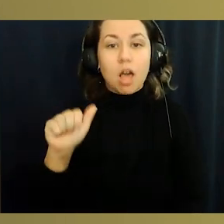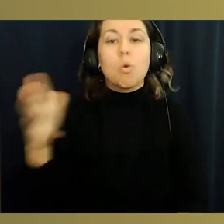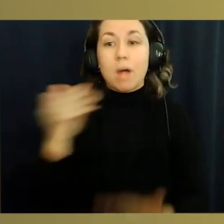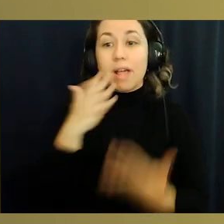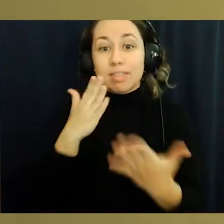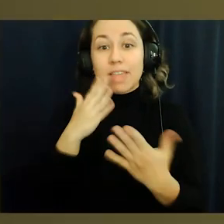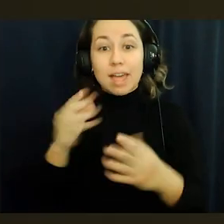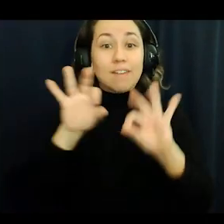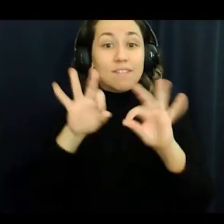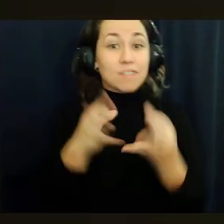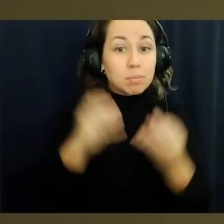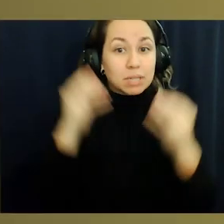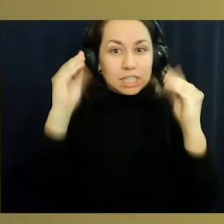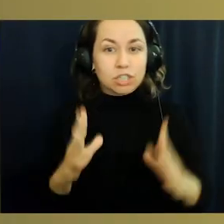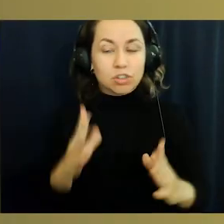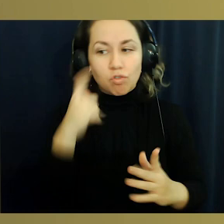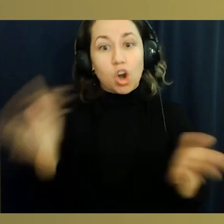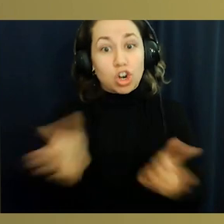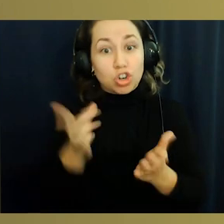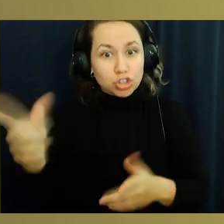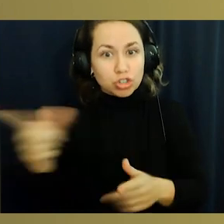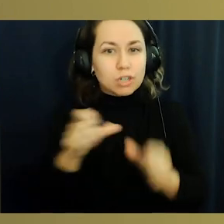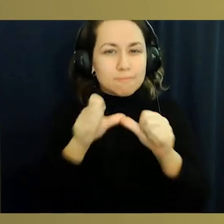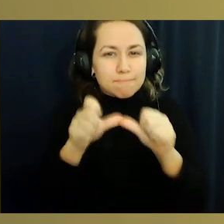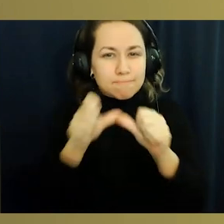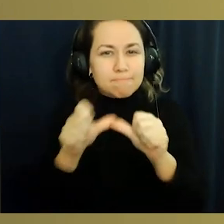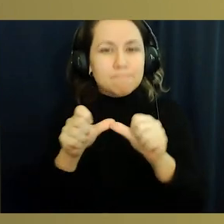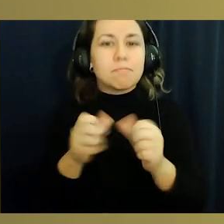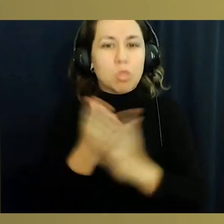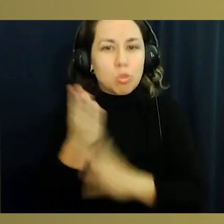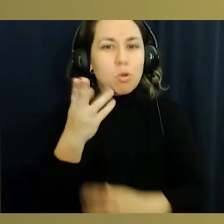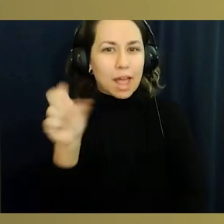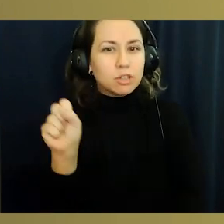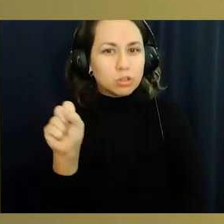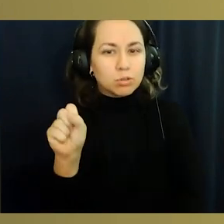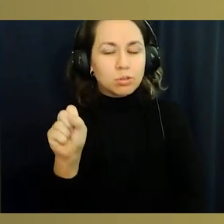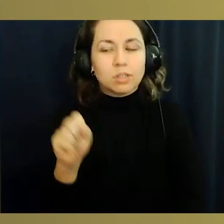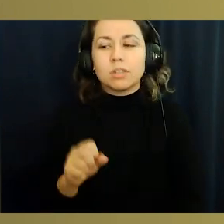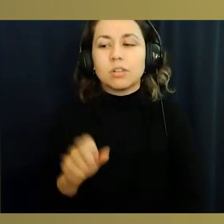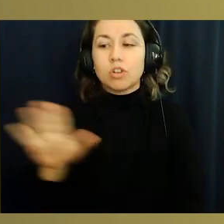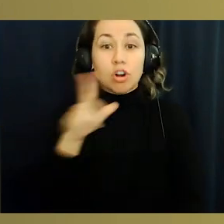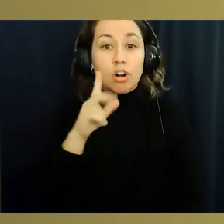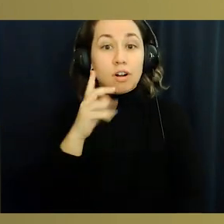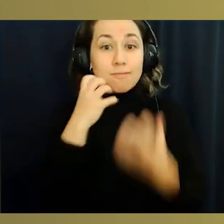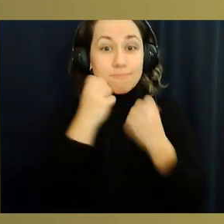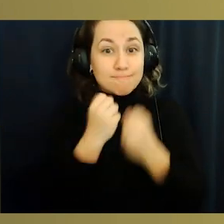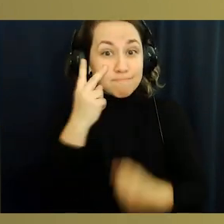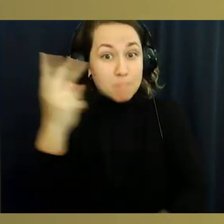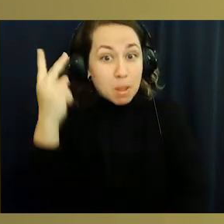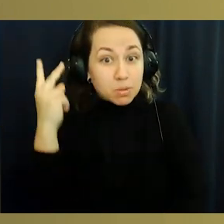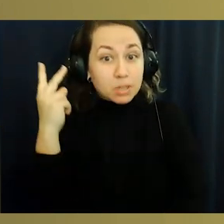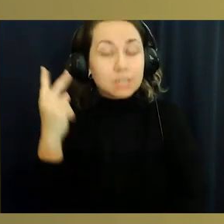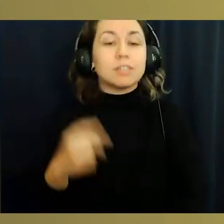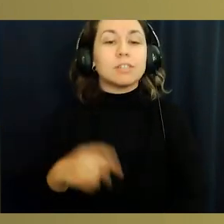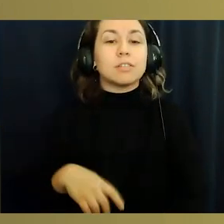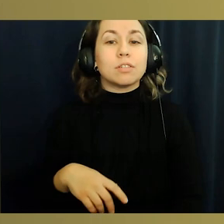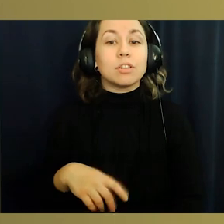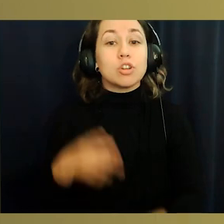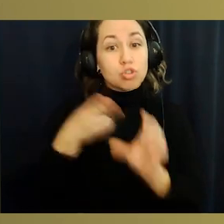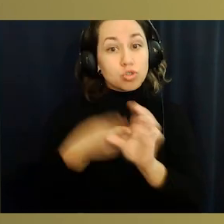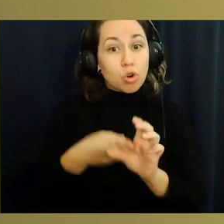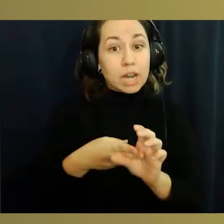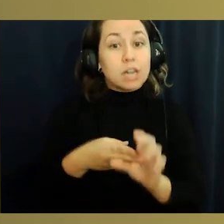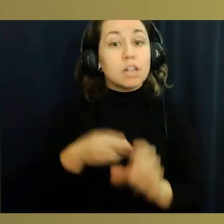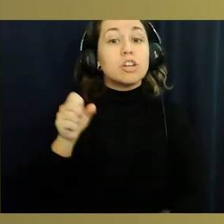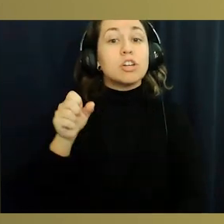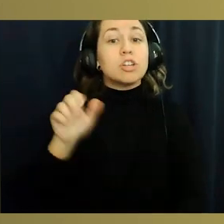years at Sagerstrom. Nina would like to thank her family and teachers for encouraging her to stay diligent throughout high school.